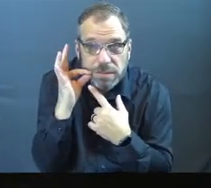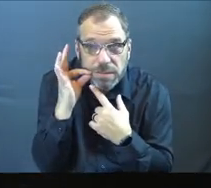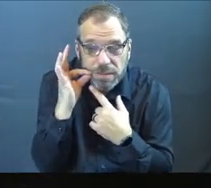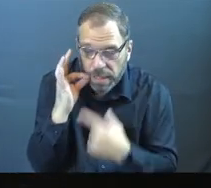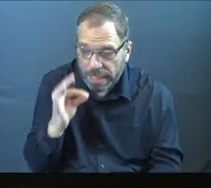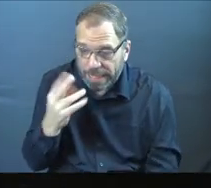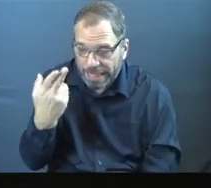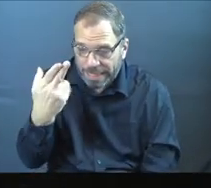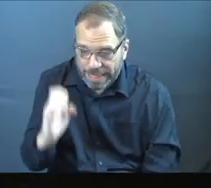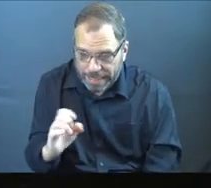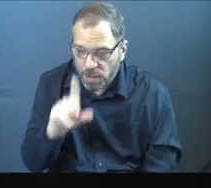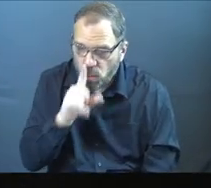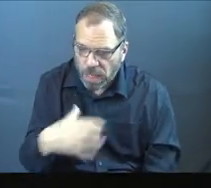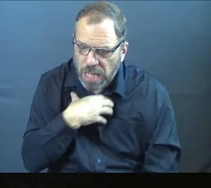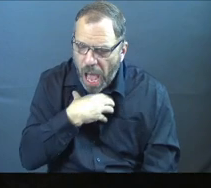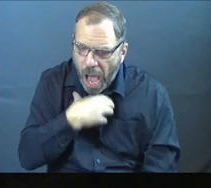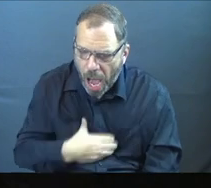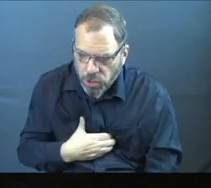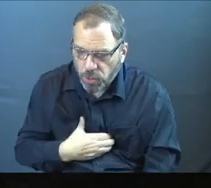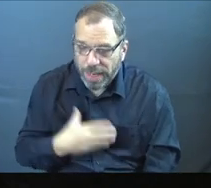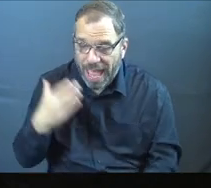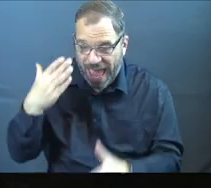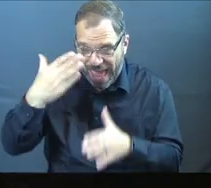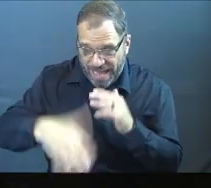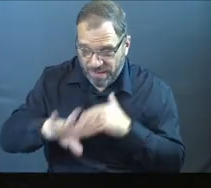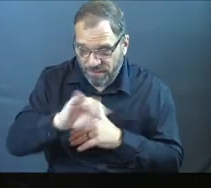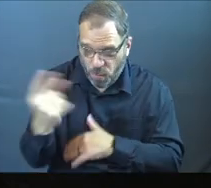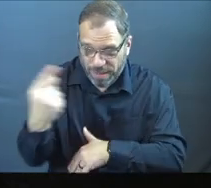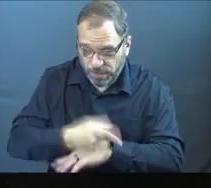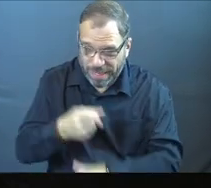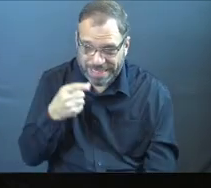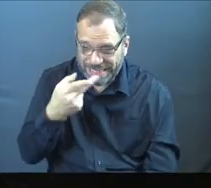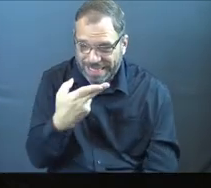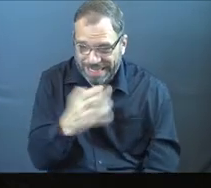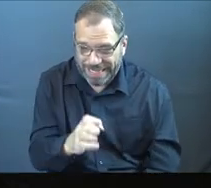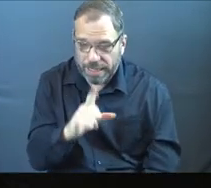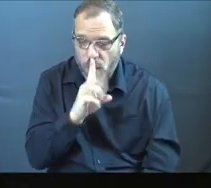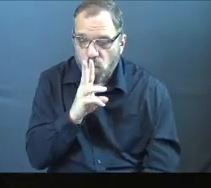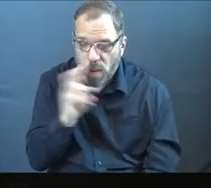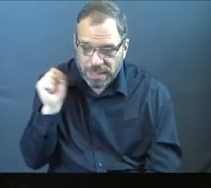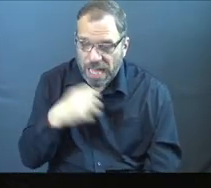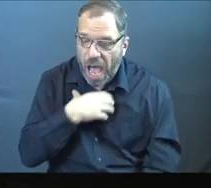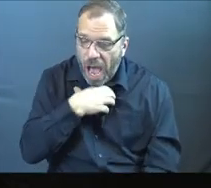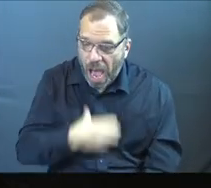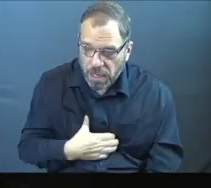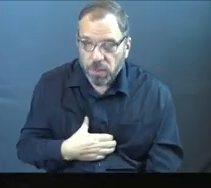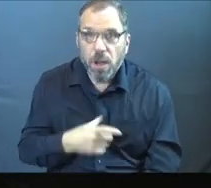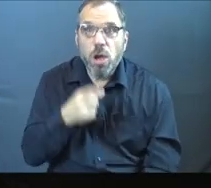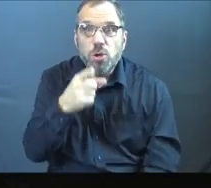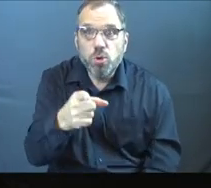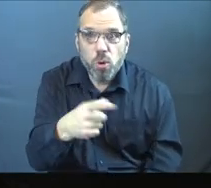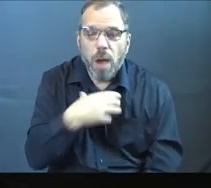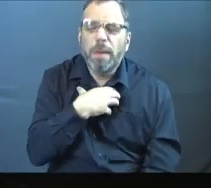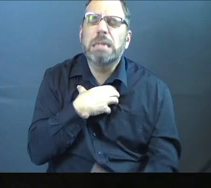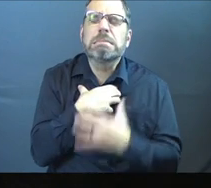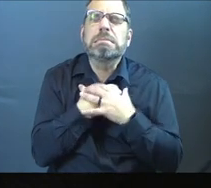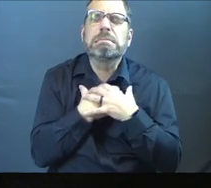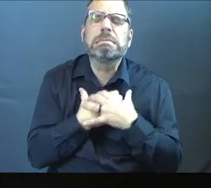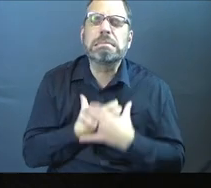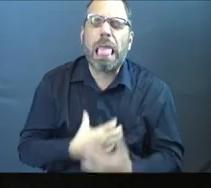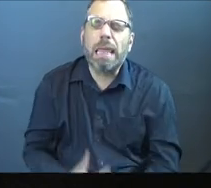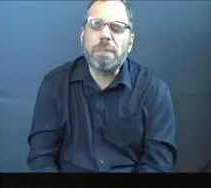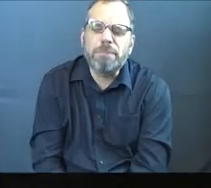And it says, he was hungry. At the end of the 40 days, he was hungry. We would be hungry,